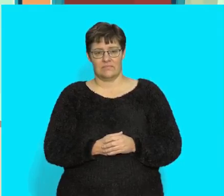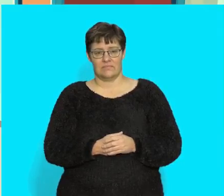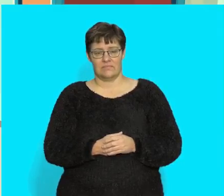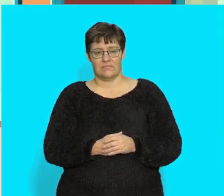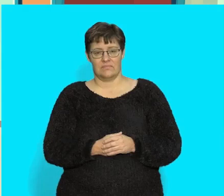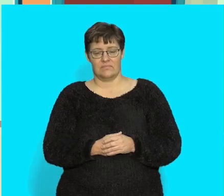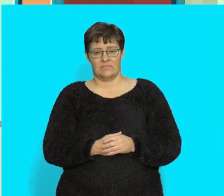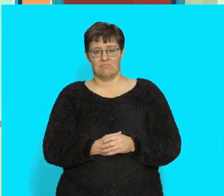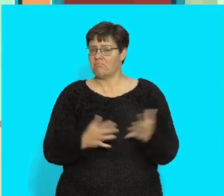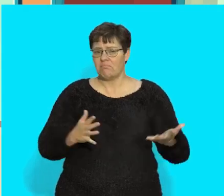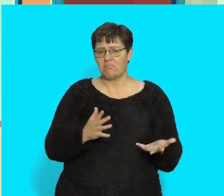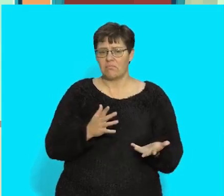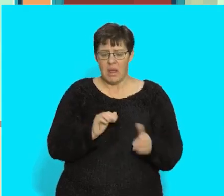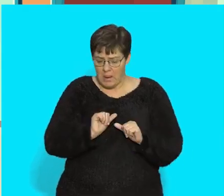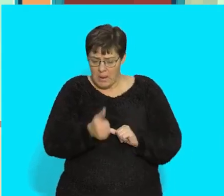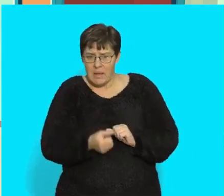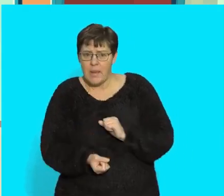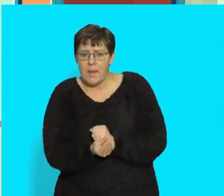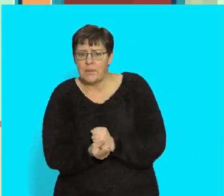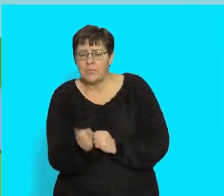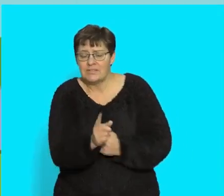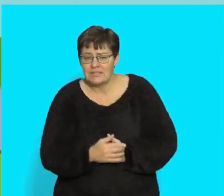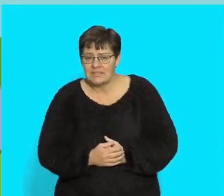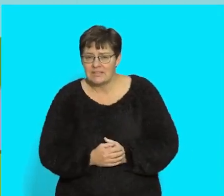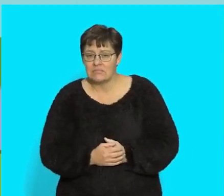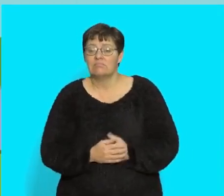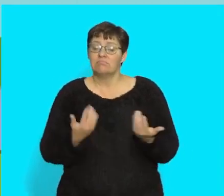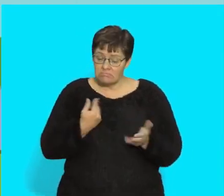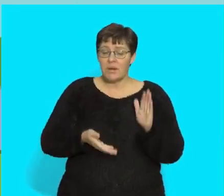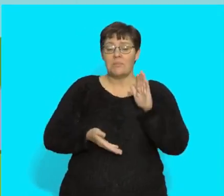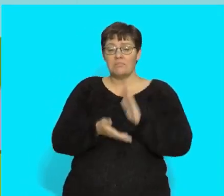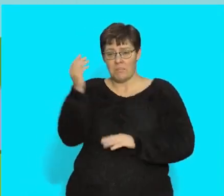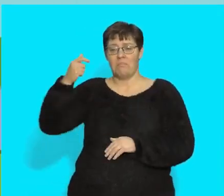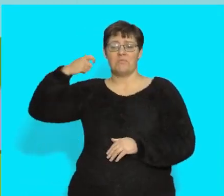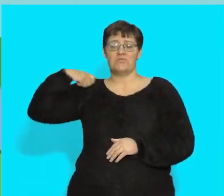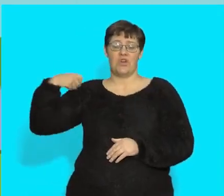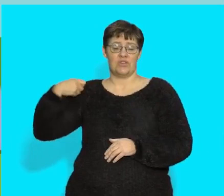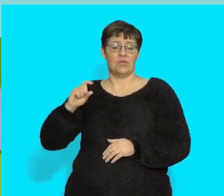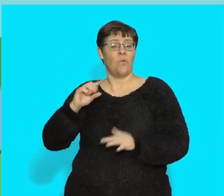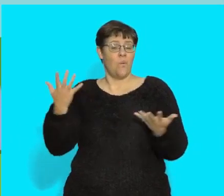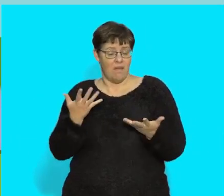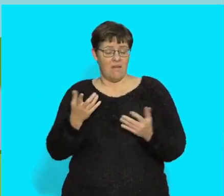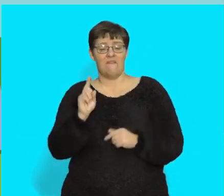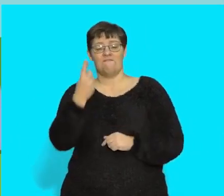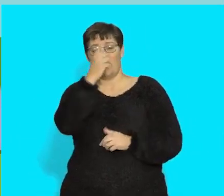What happened next? Say, he went to the nurse in the first aid tent.